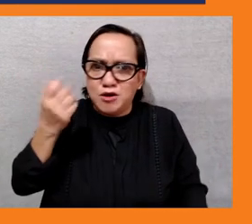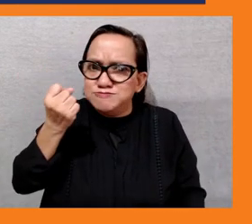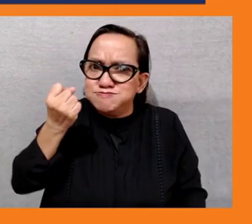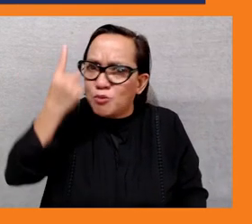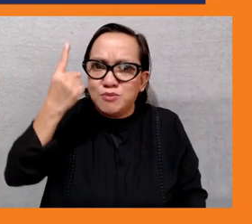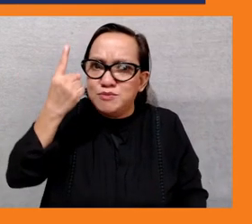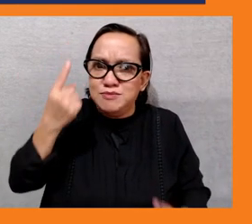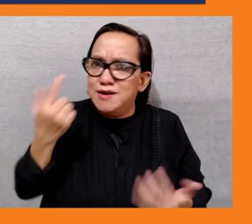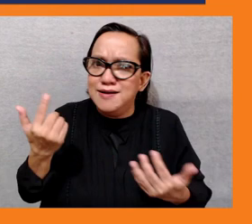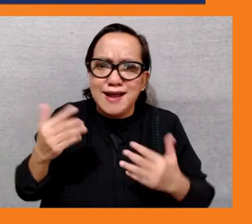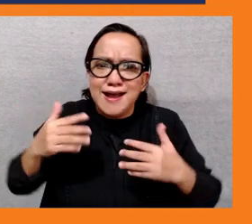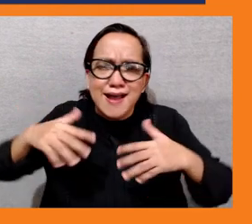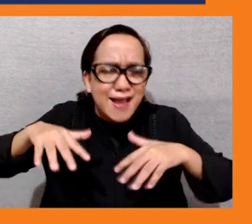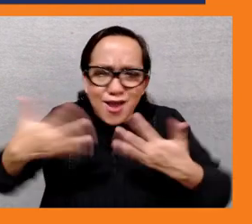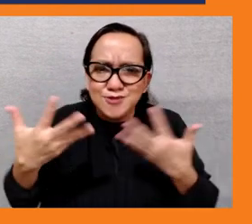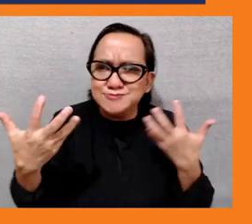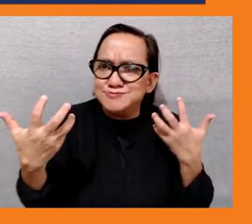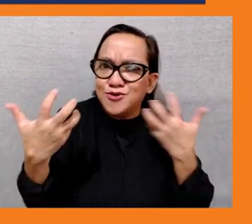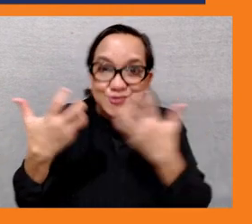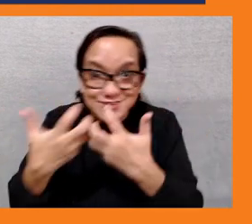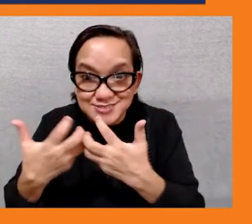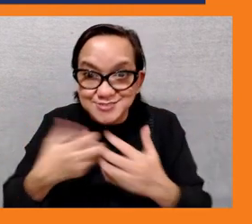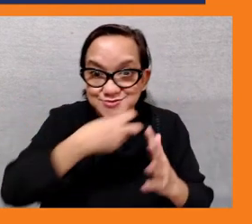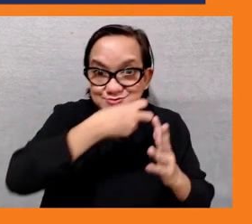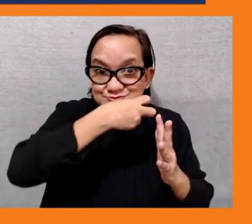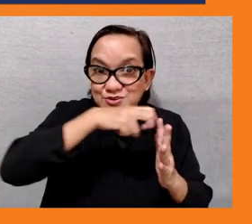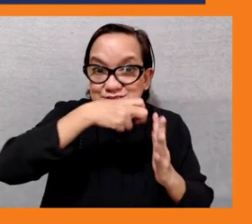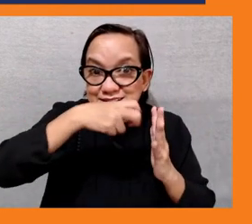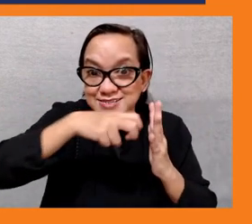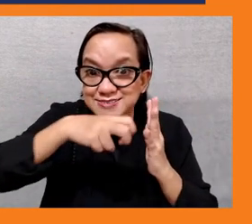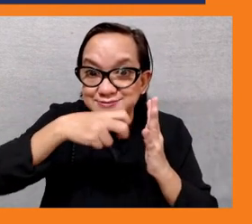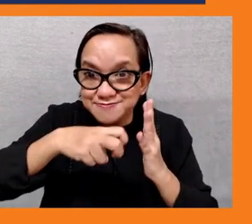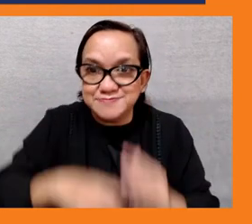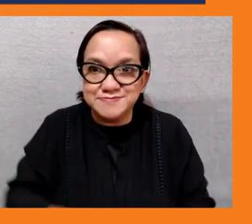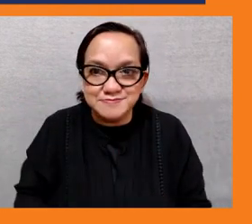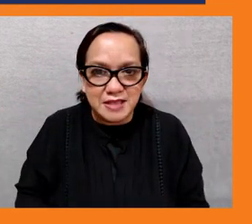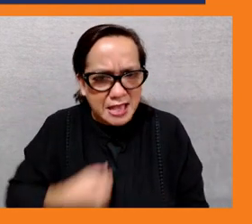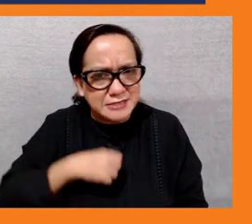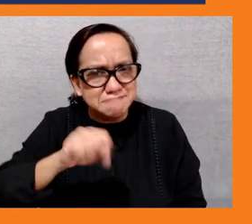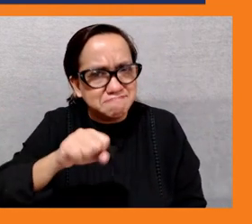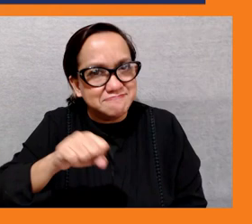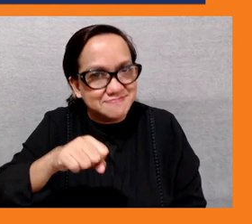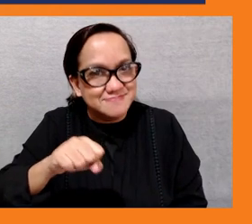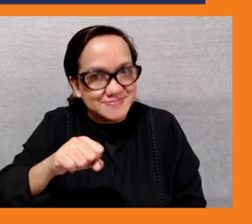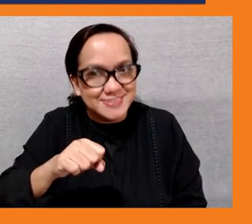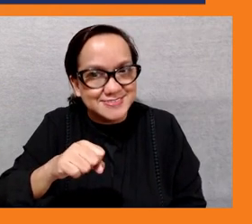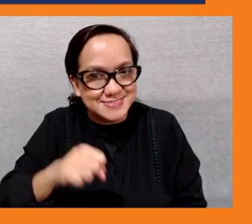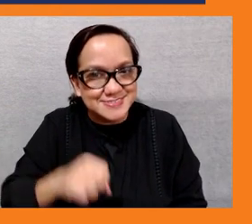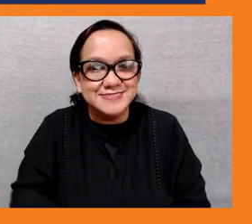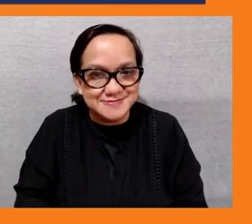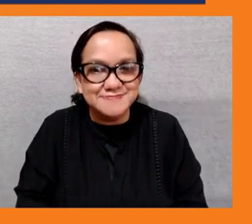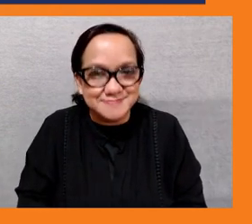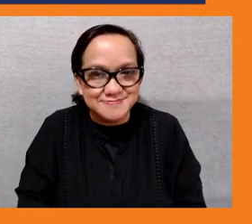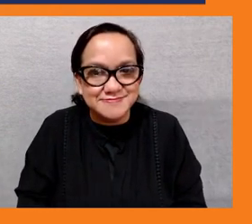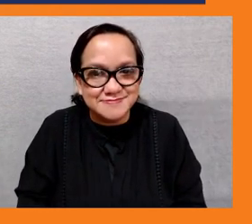yeah uh thank you simon uh i think that if uh if we put a context of uh adb youth